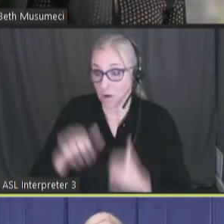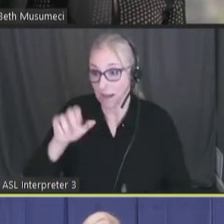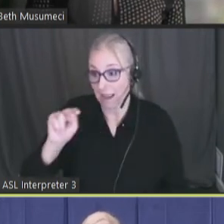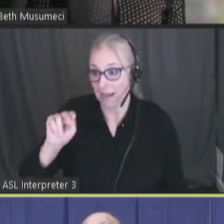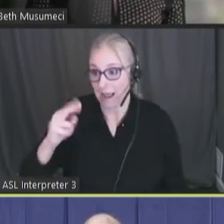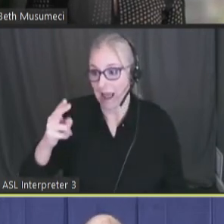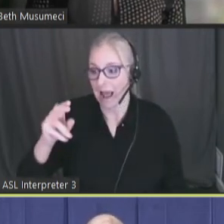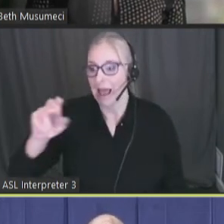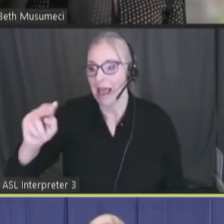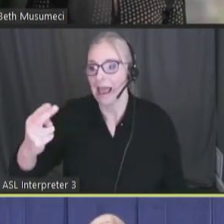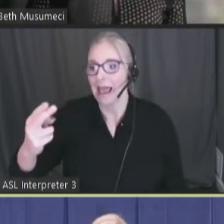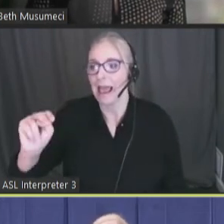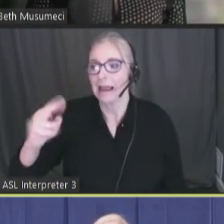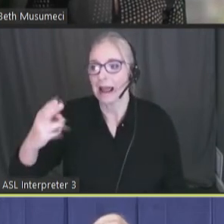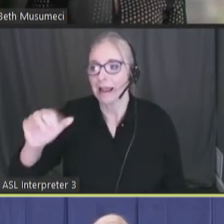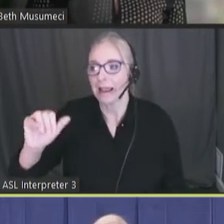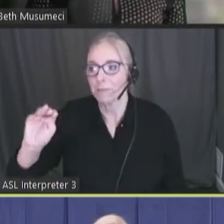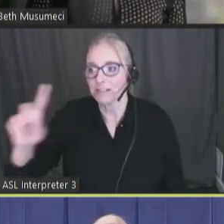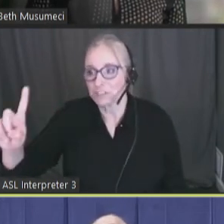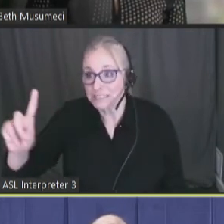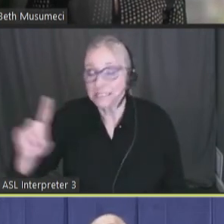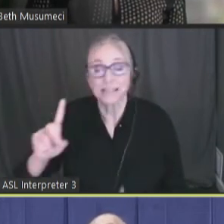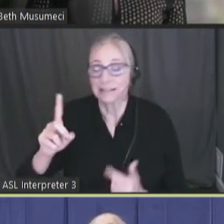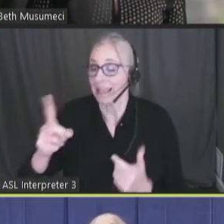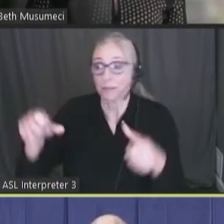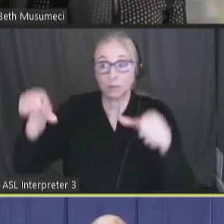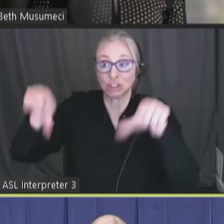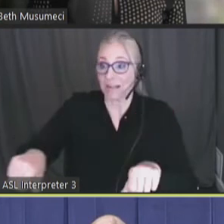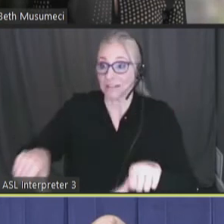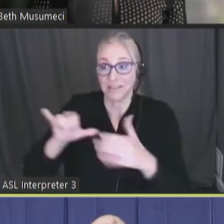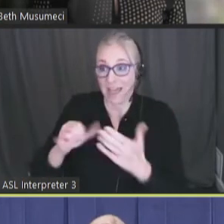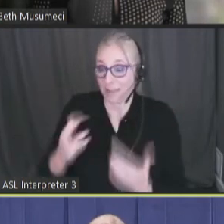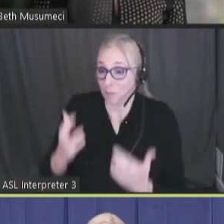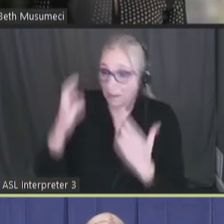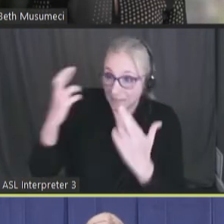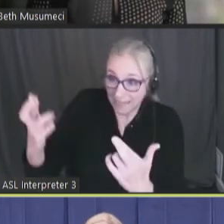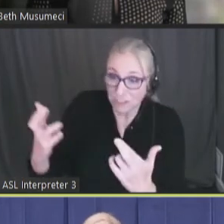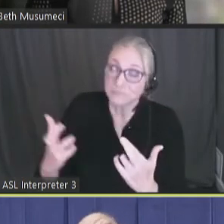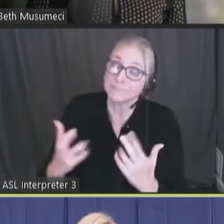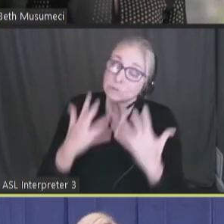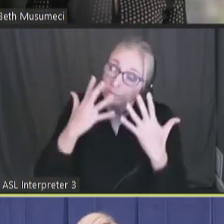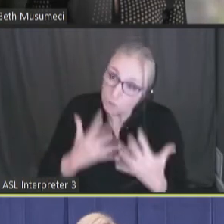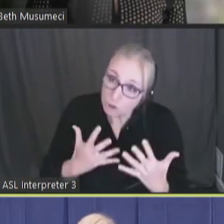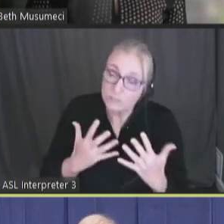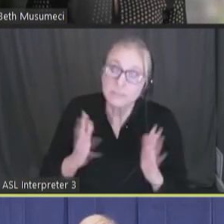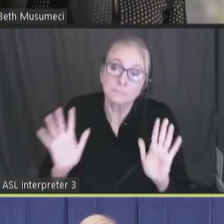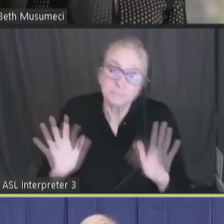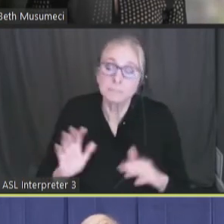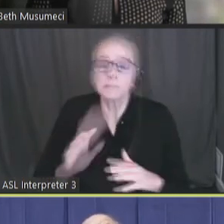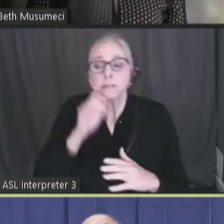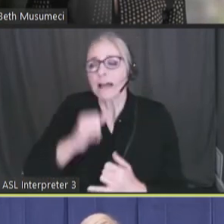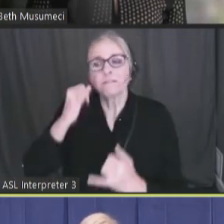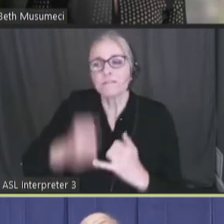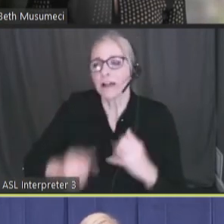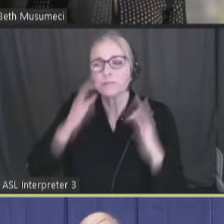They rejected the designation, which is unfortunate. But that's not a final say.